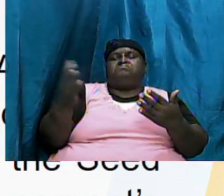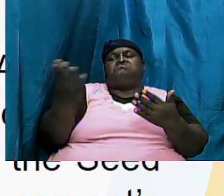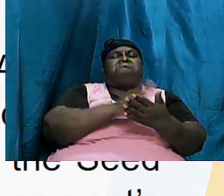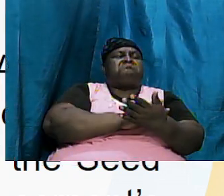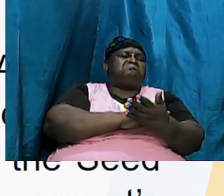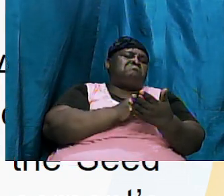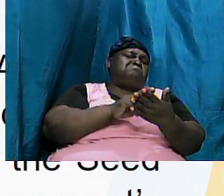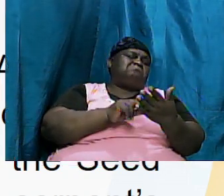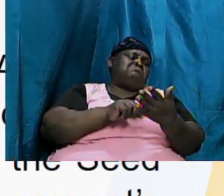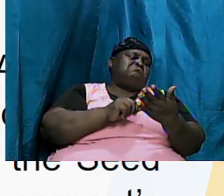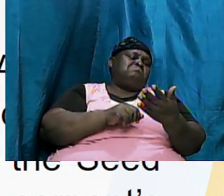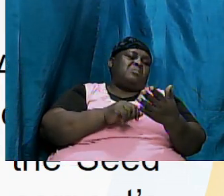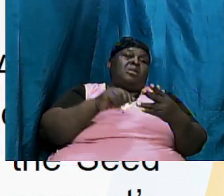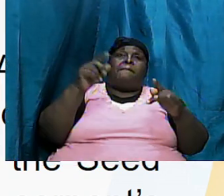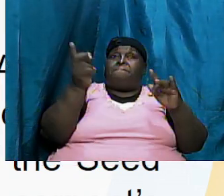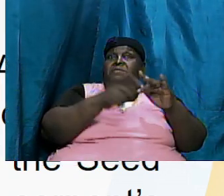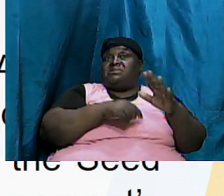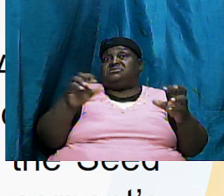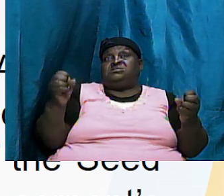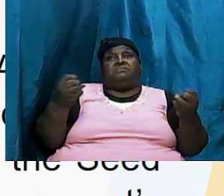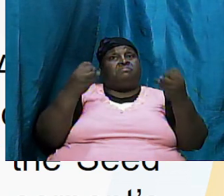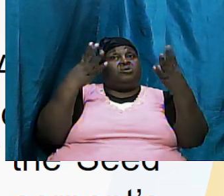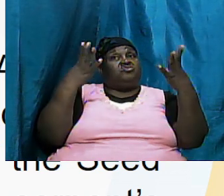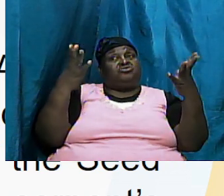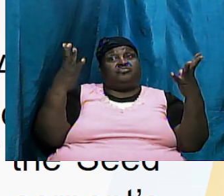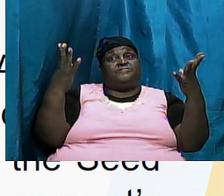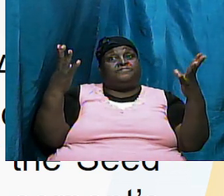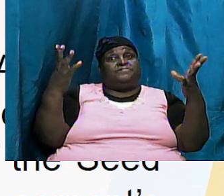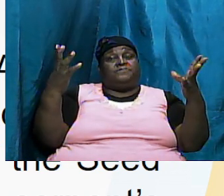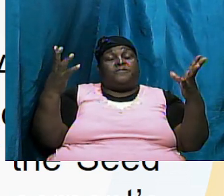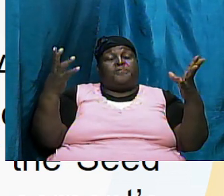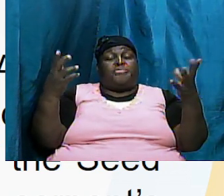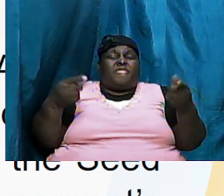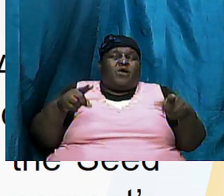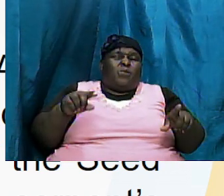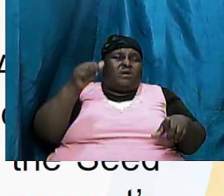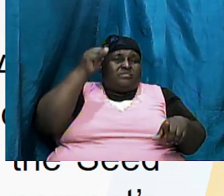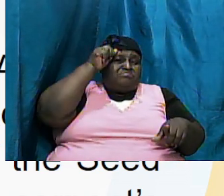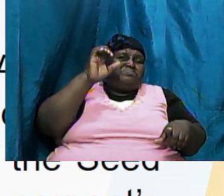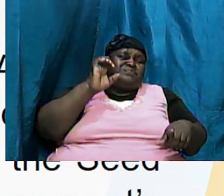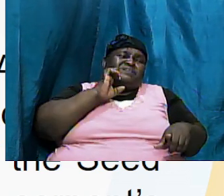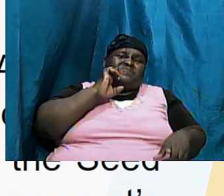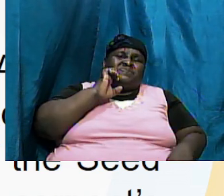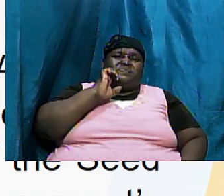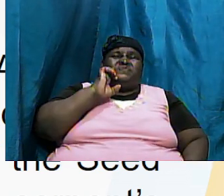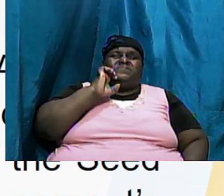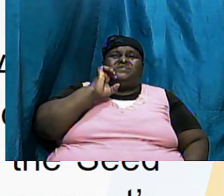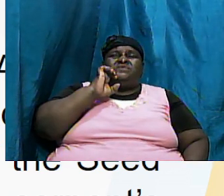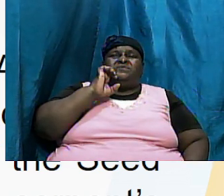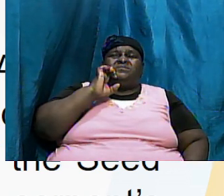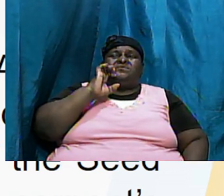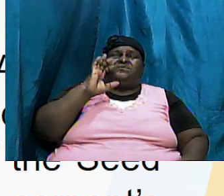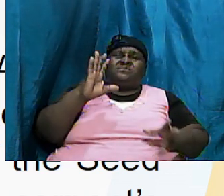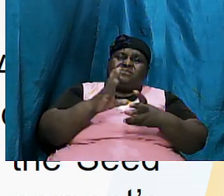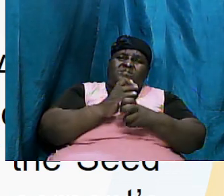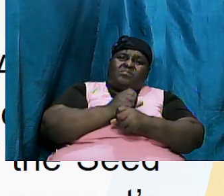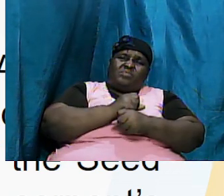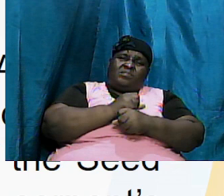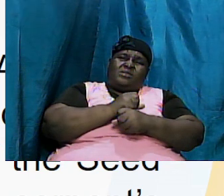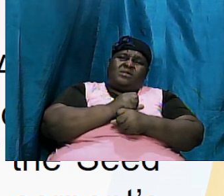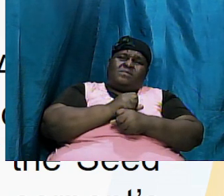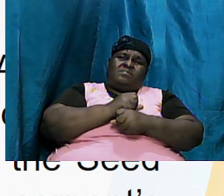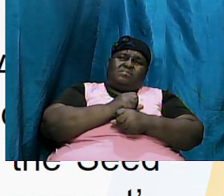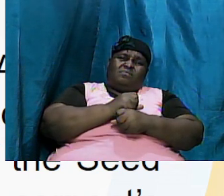much but I want us to understand that while Adam and Eve took plants